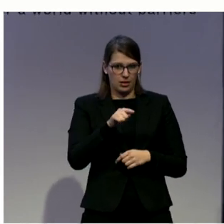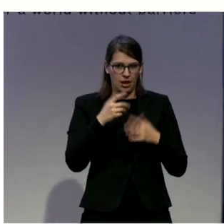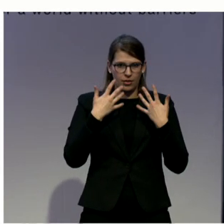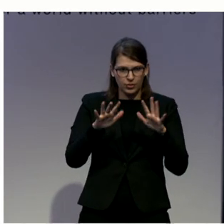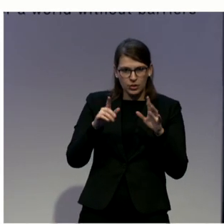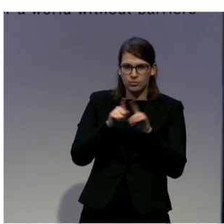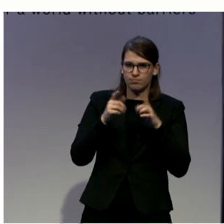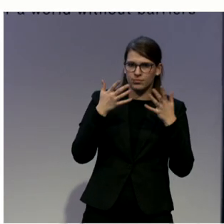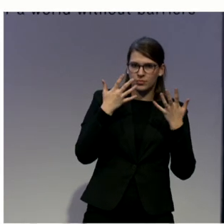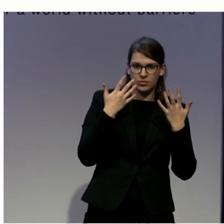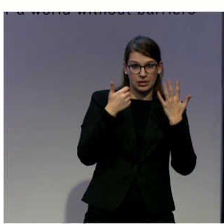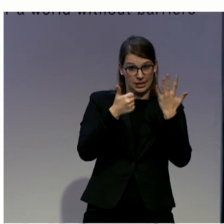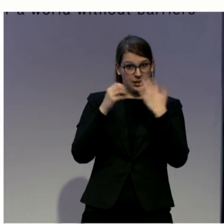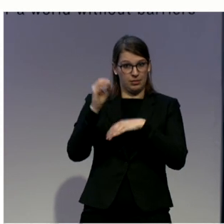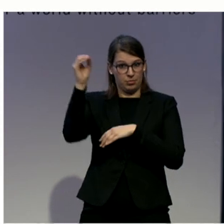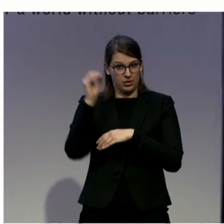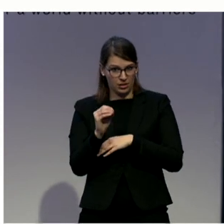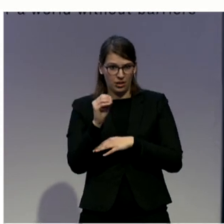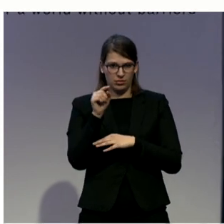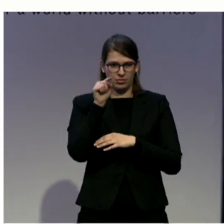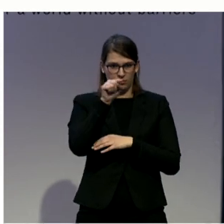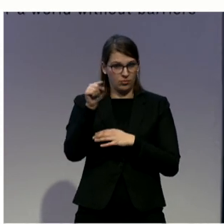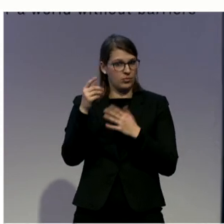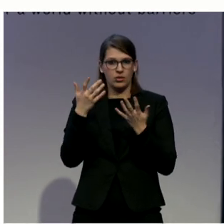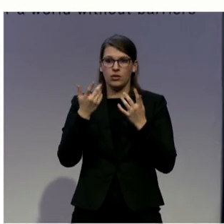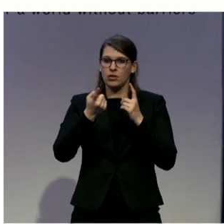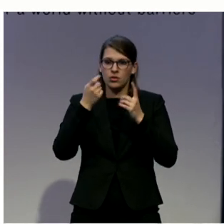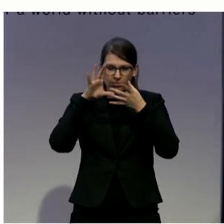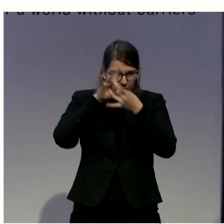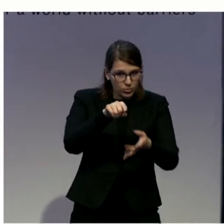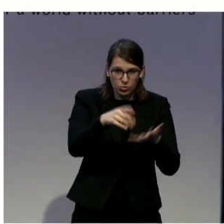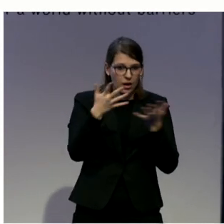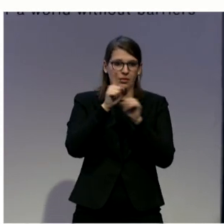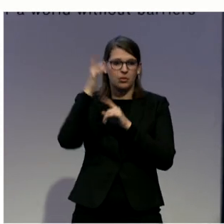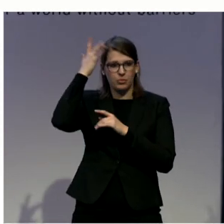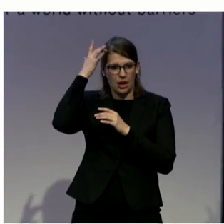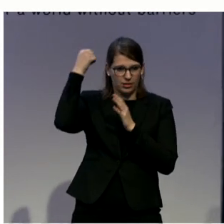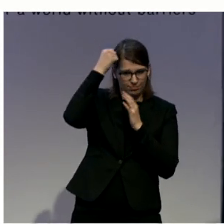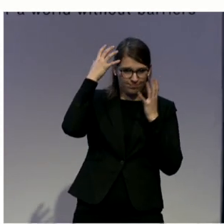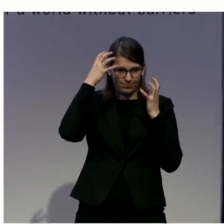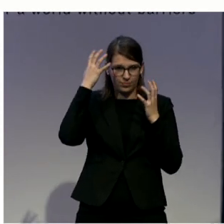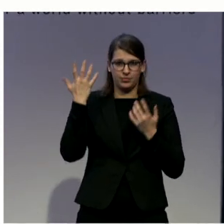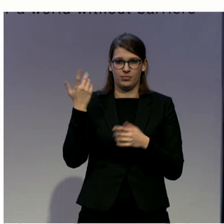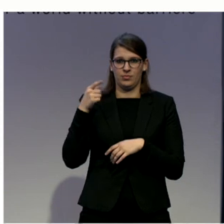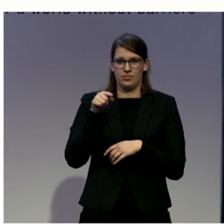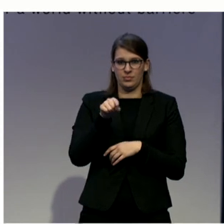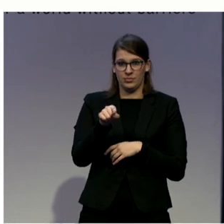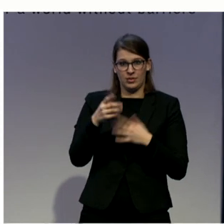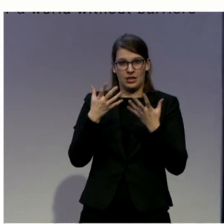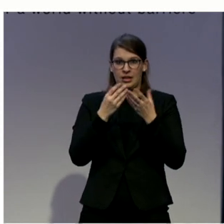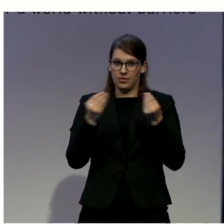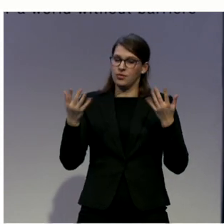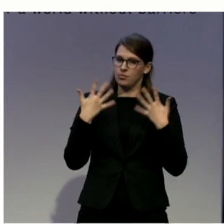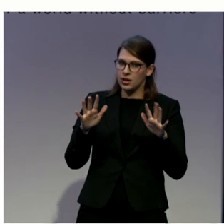And in addition to that published research, we also had the anecdotal evidence of people that we deal with on a